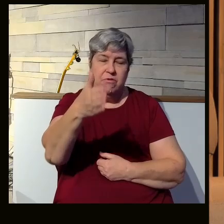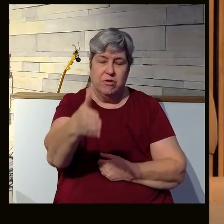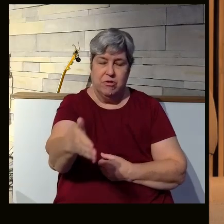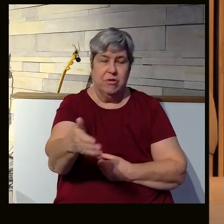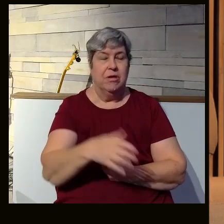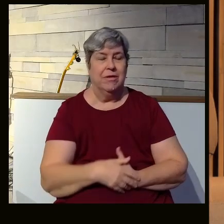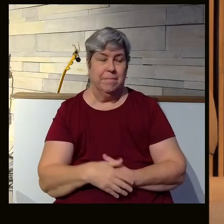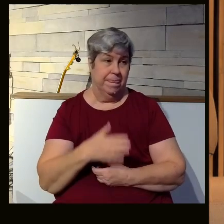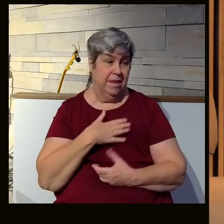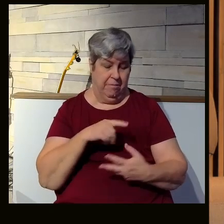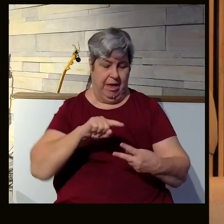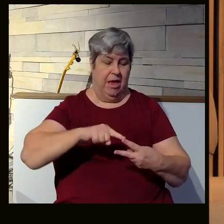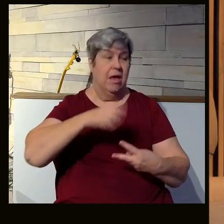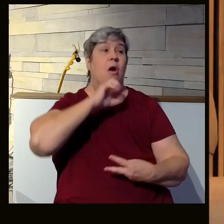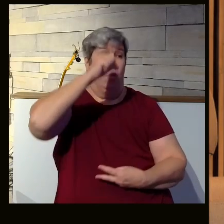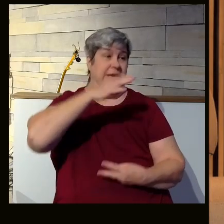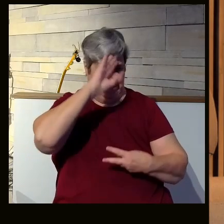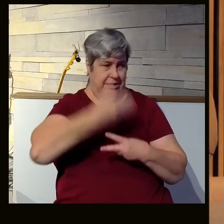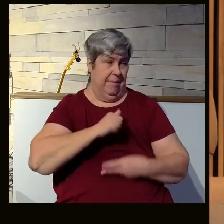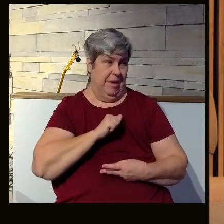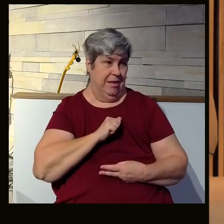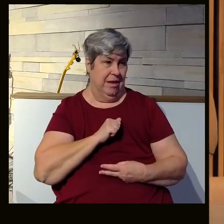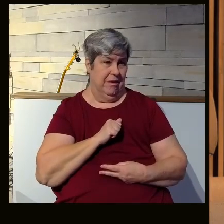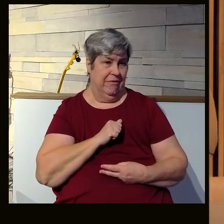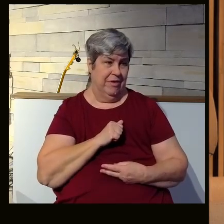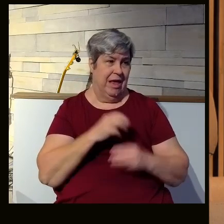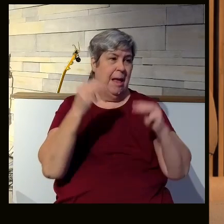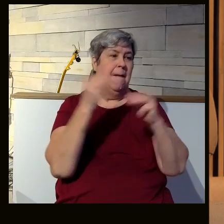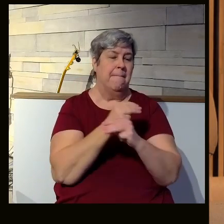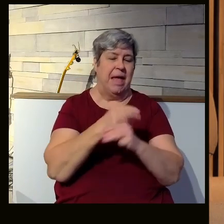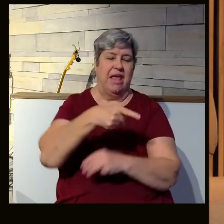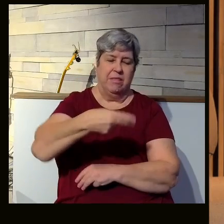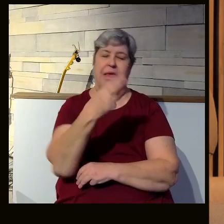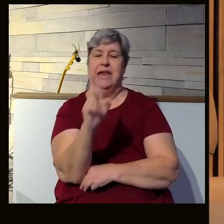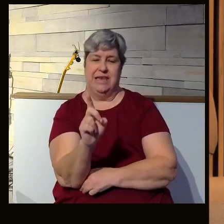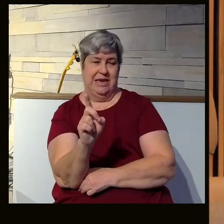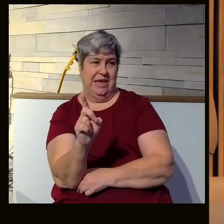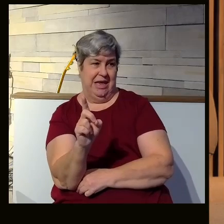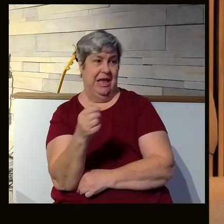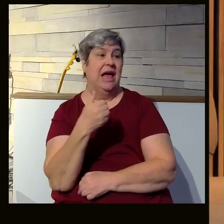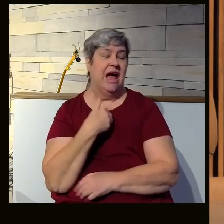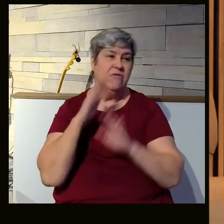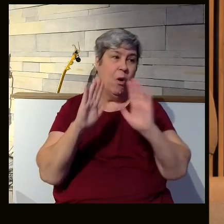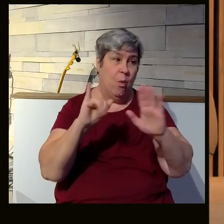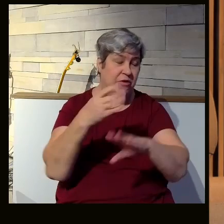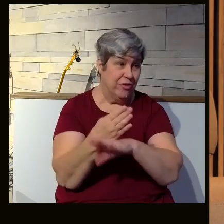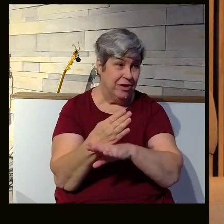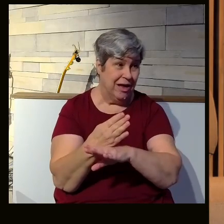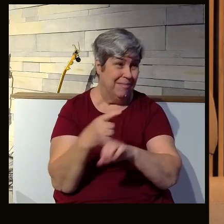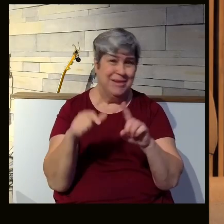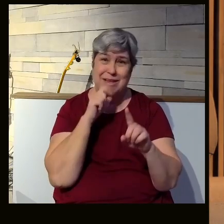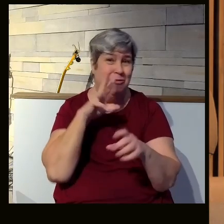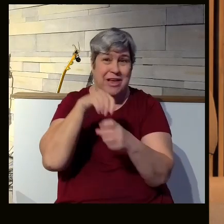My older son, mathematics PhD, has a great job. He does very